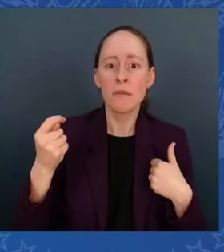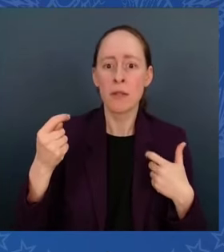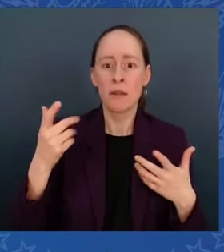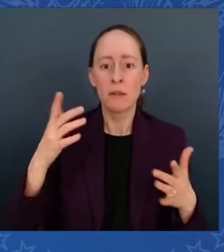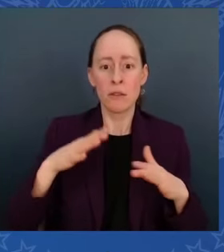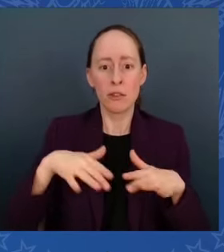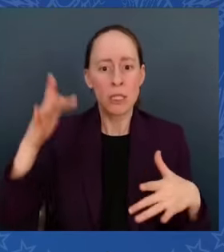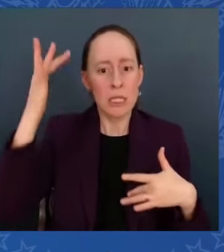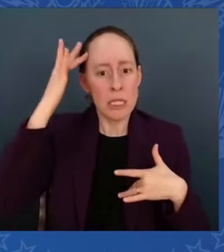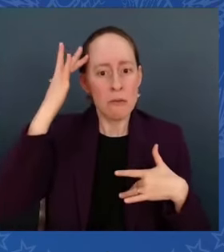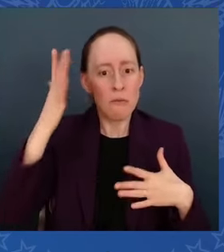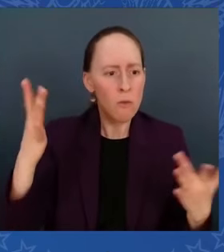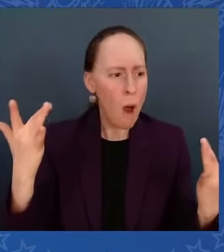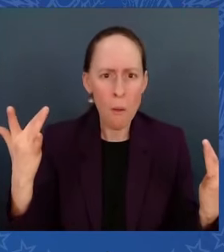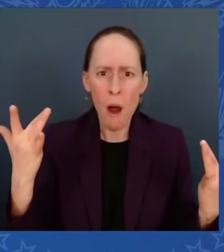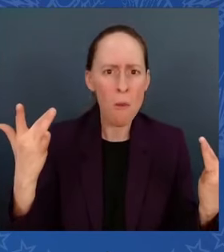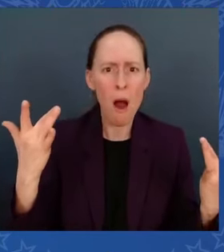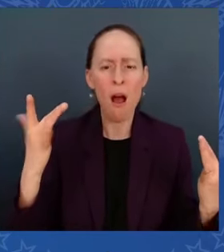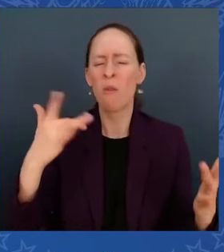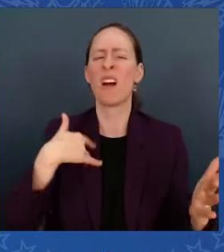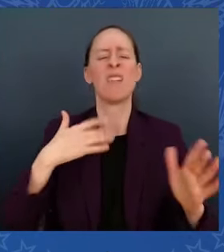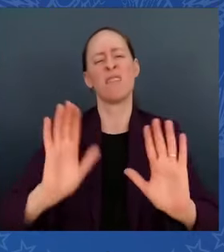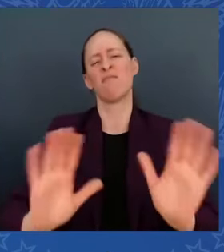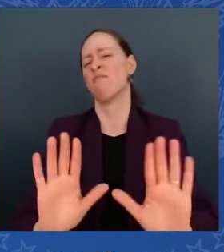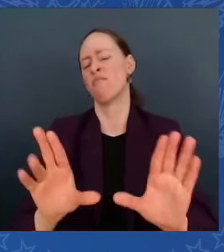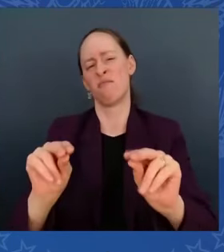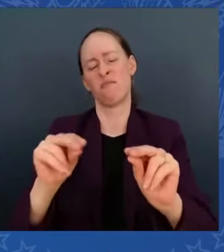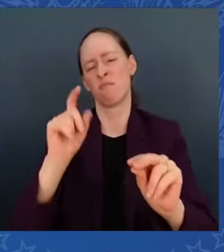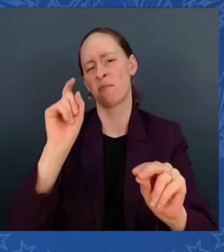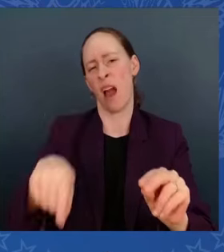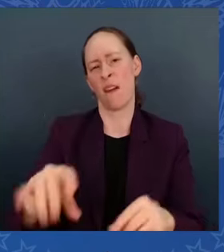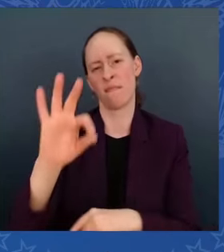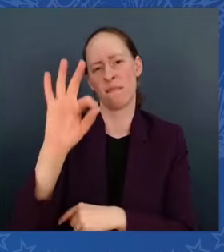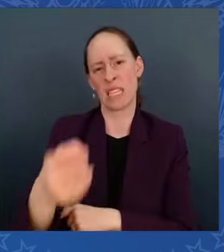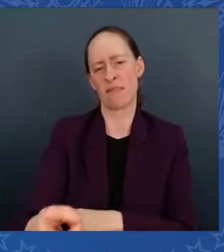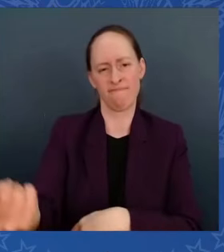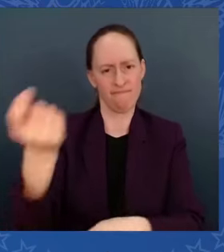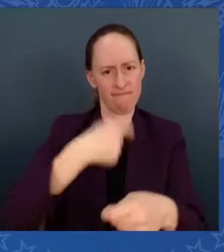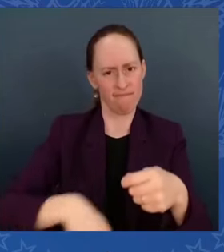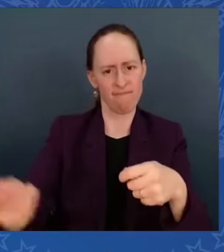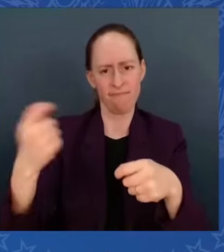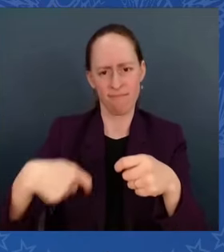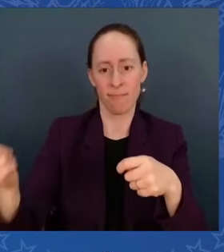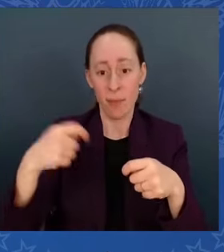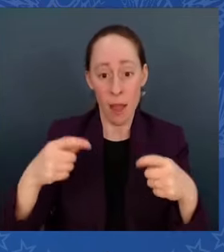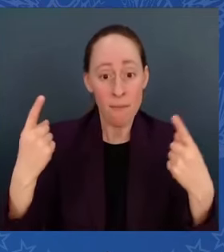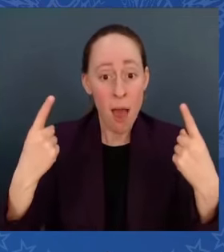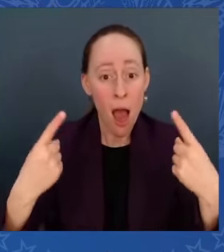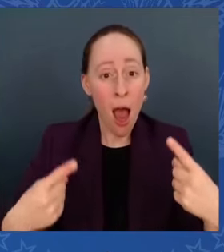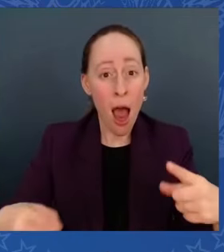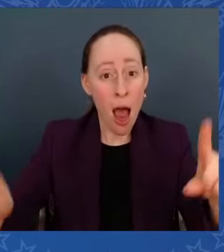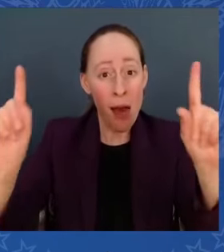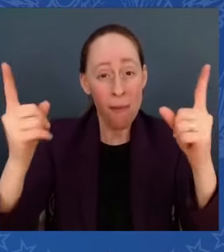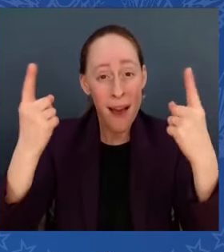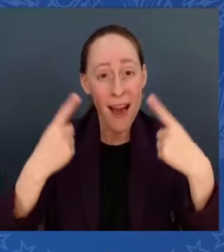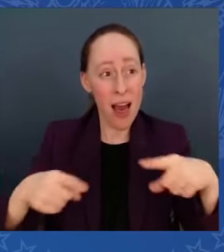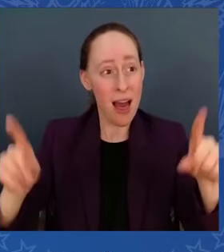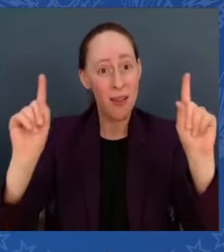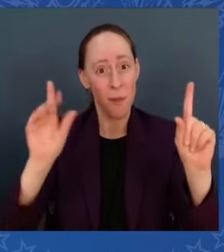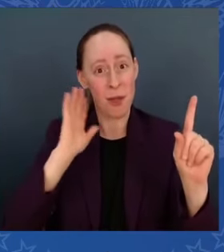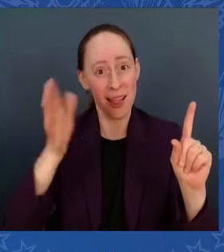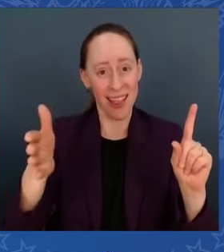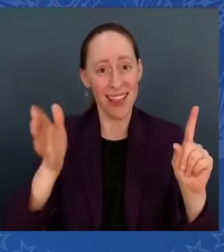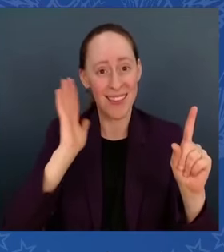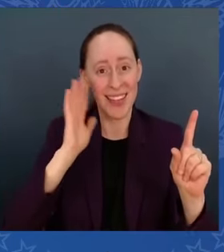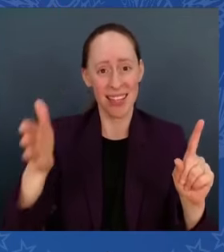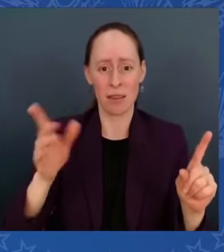been determined to fix it. And we're finally moving. Until the United States of America — God love us — deals with this,